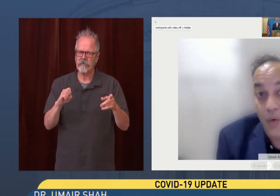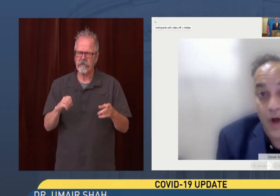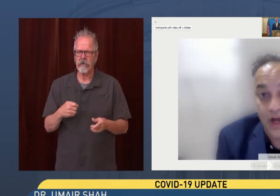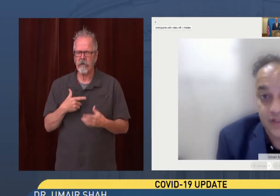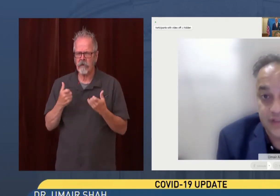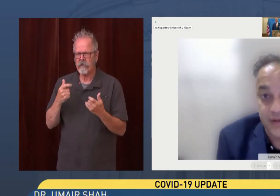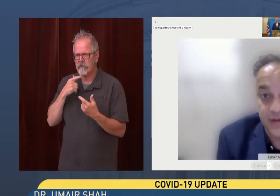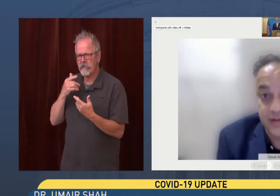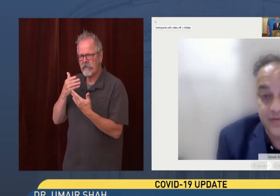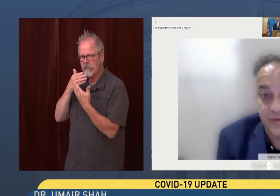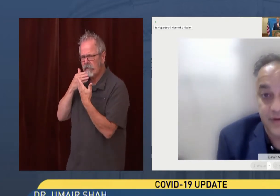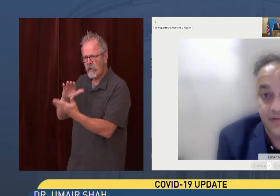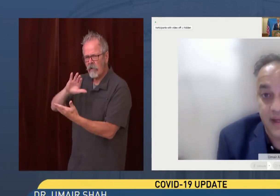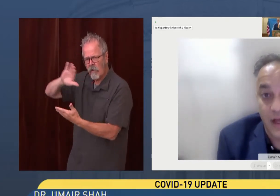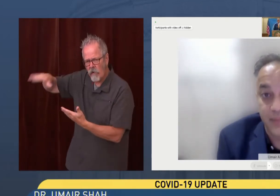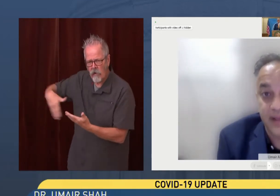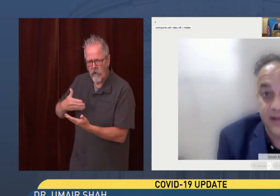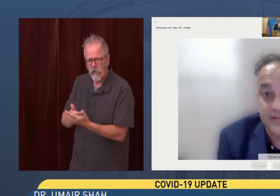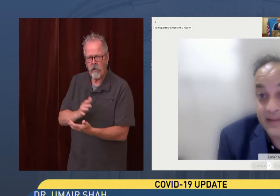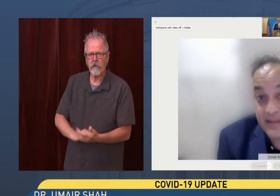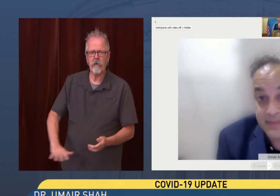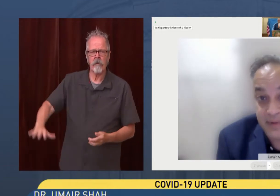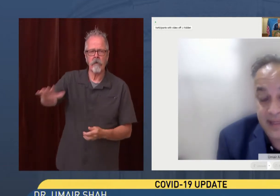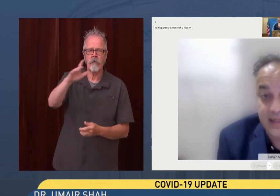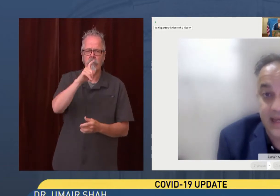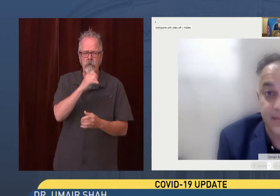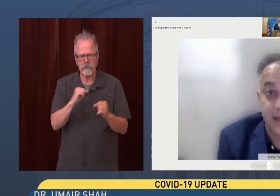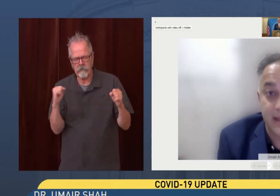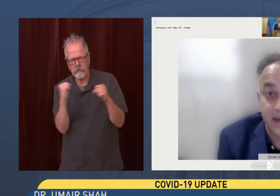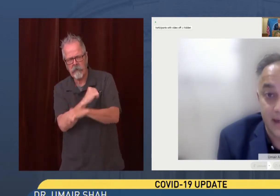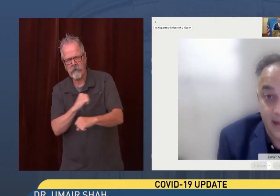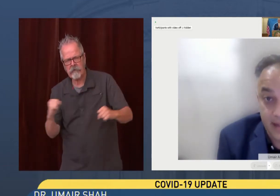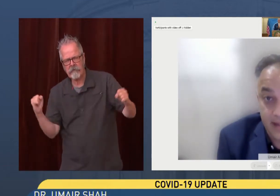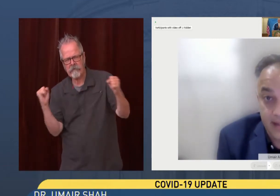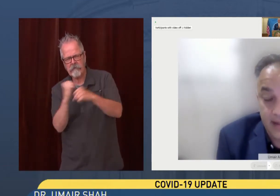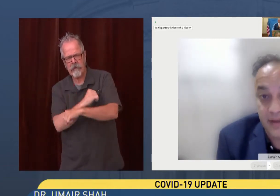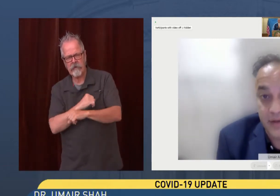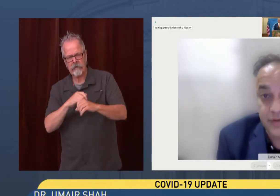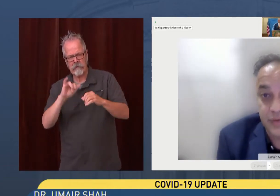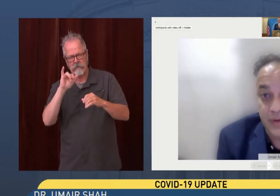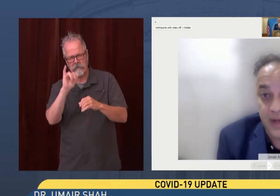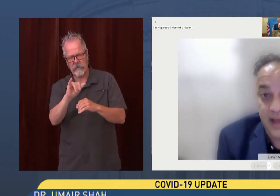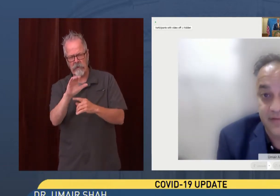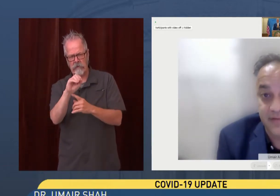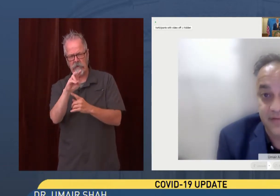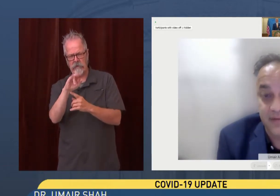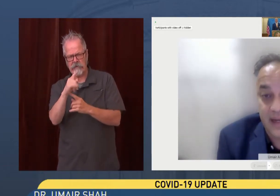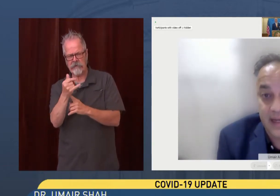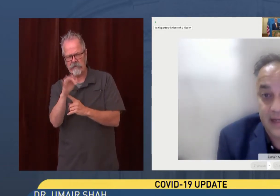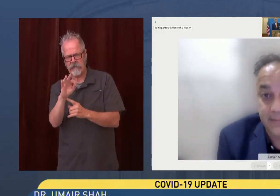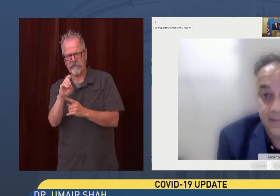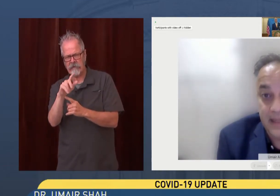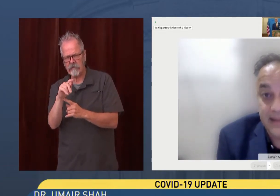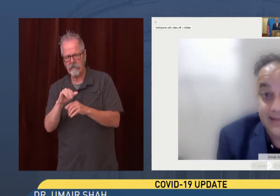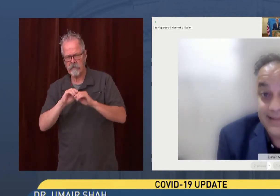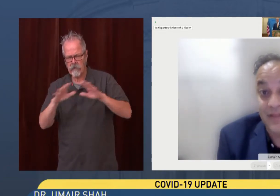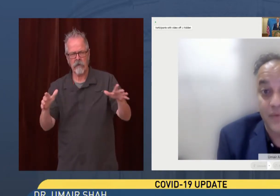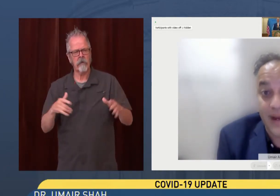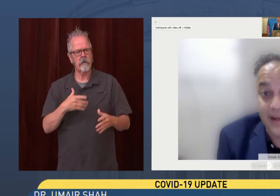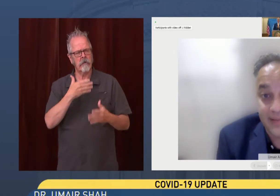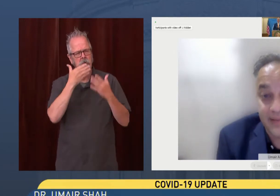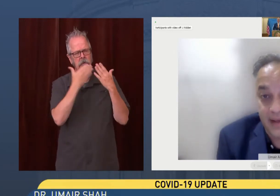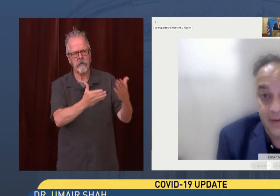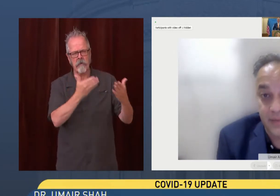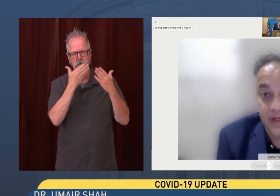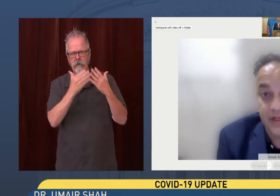Washingtonians for helping us fight this pandemic. And I especially want to appreciate those who have done the right thing,